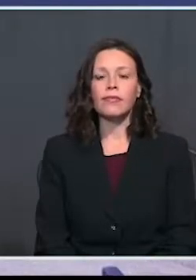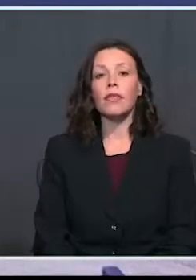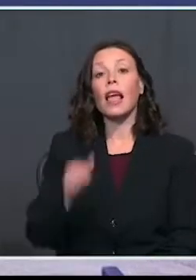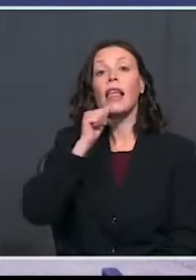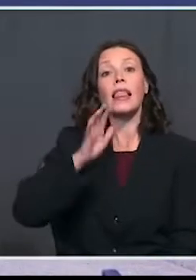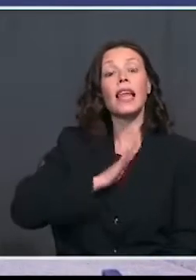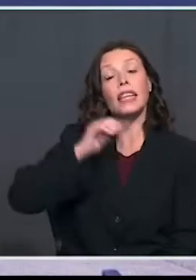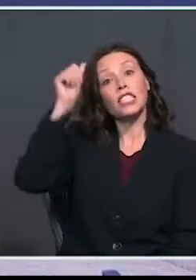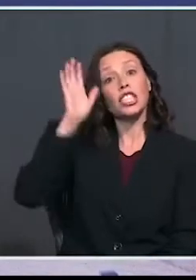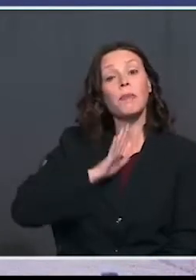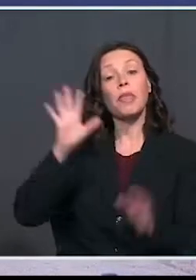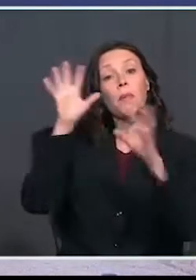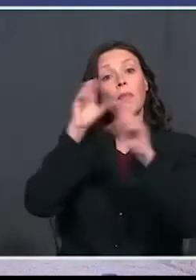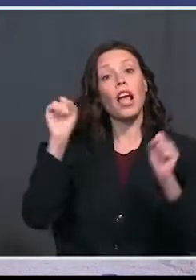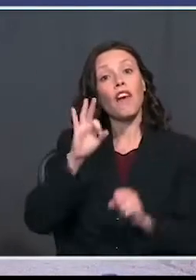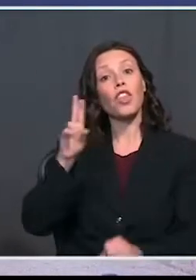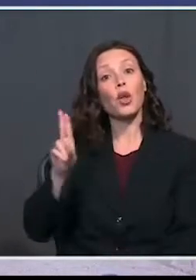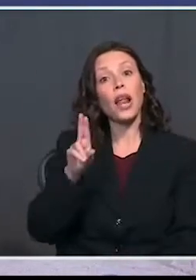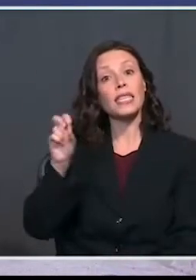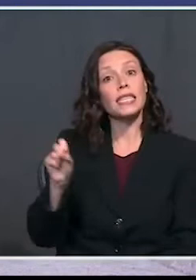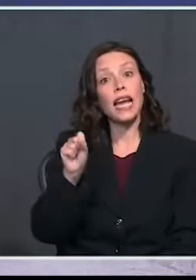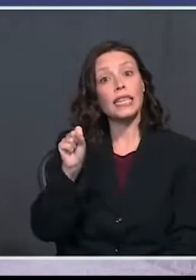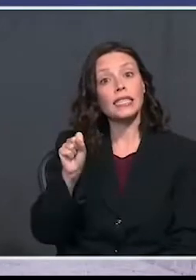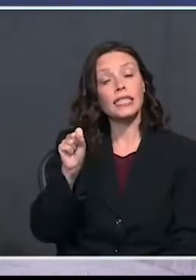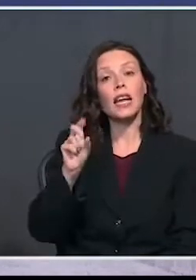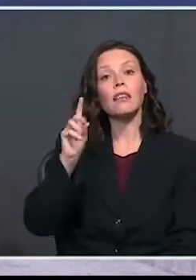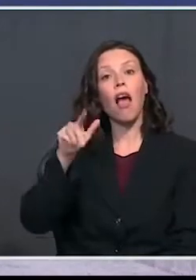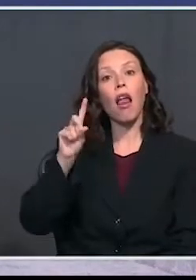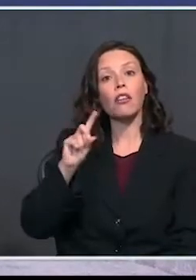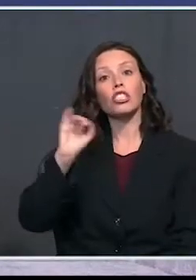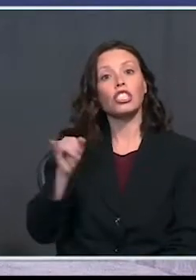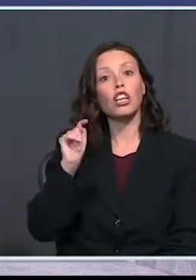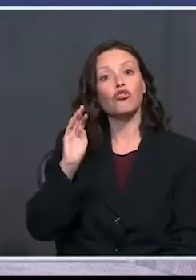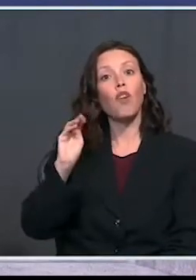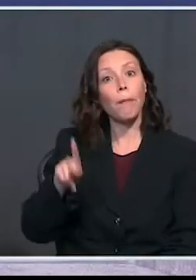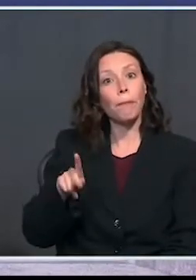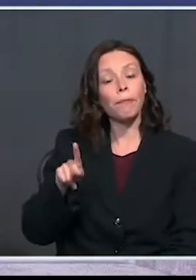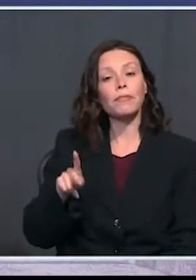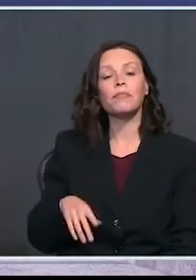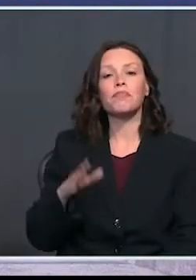Ladies and gentlemen, the president of the United States, Donald J. Trump.